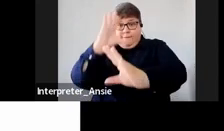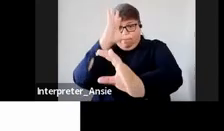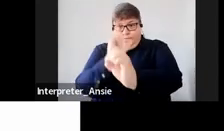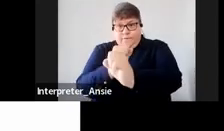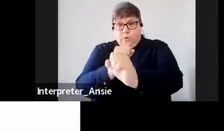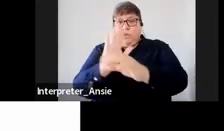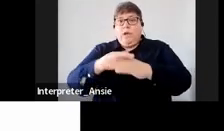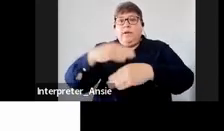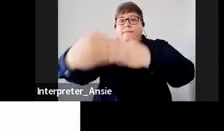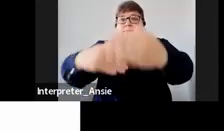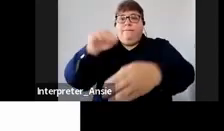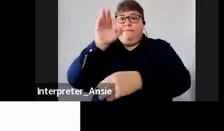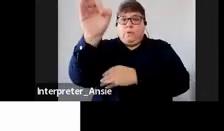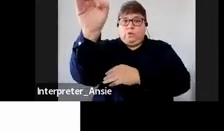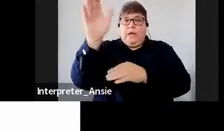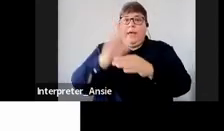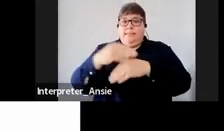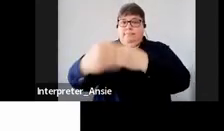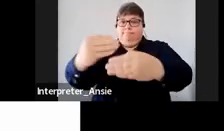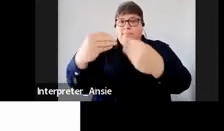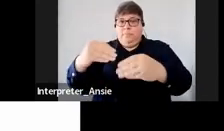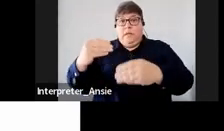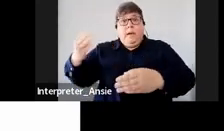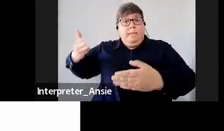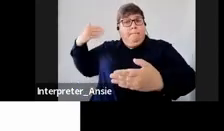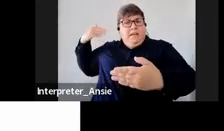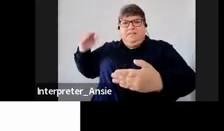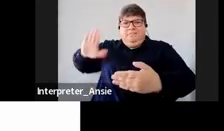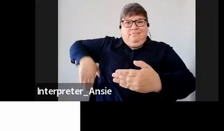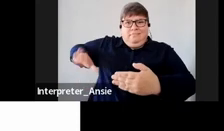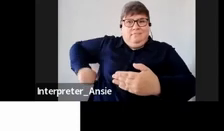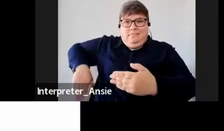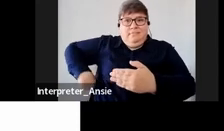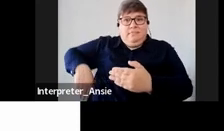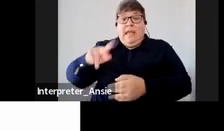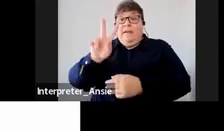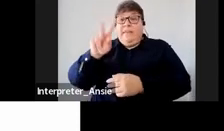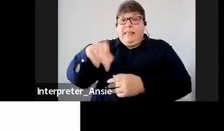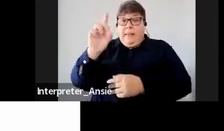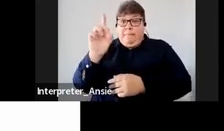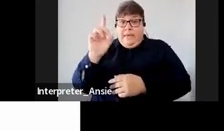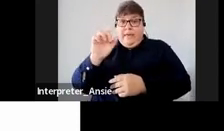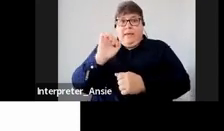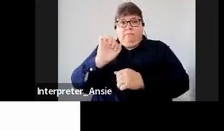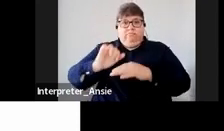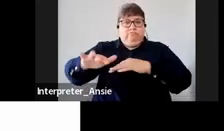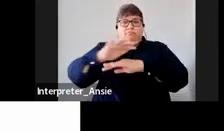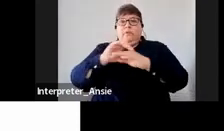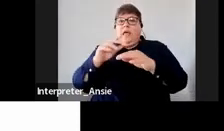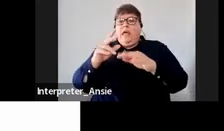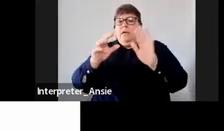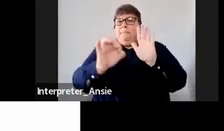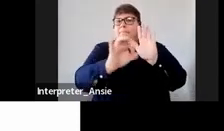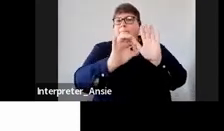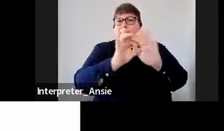present and the future and not what happened in the past so VDP is internationally accepted mechanism that was introduced